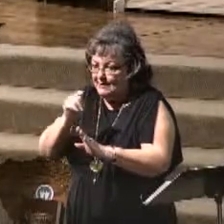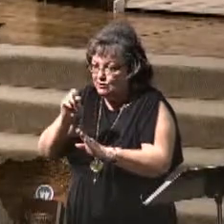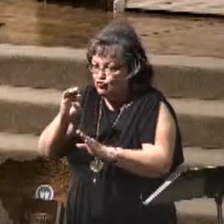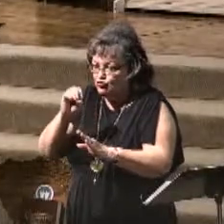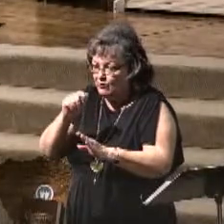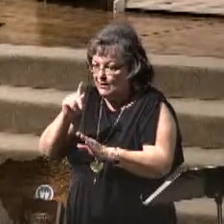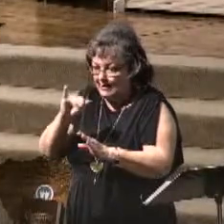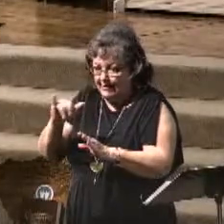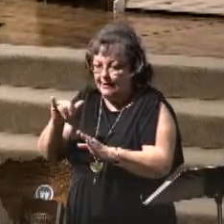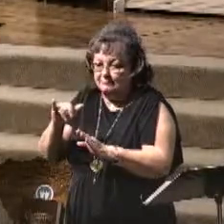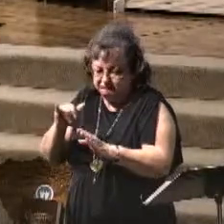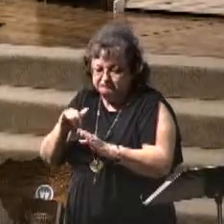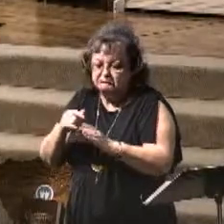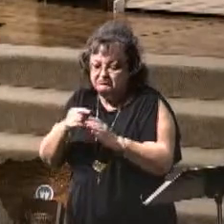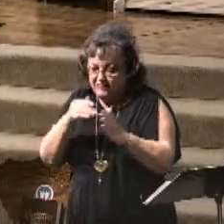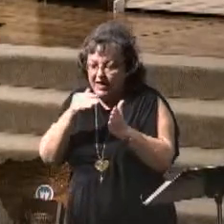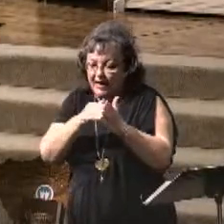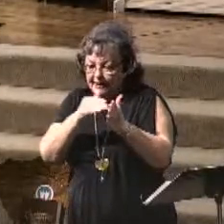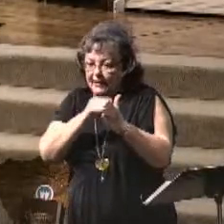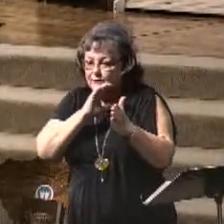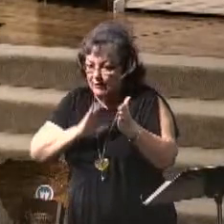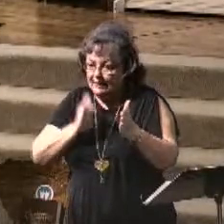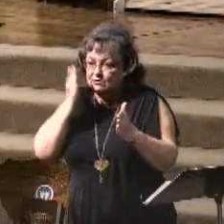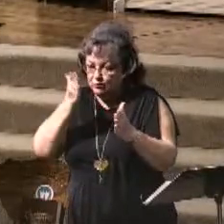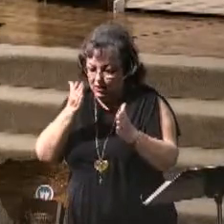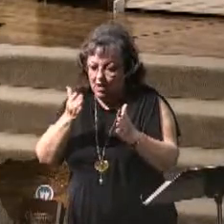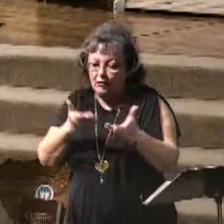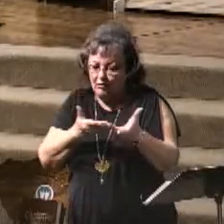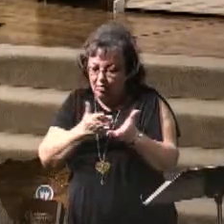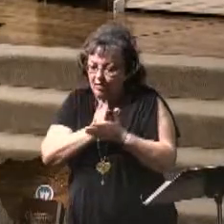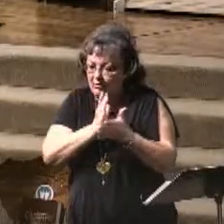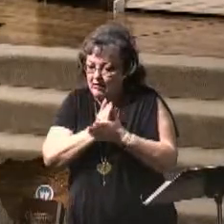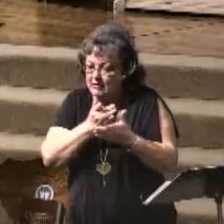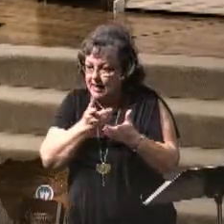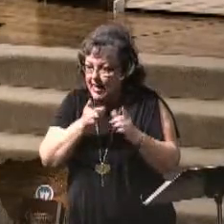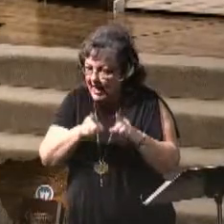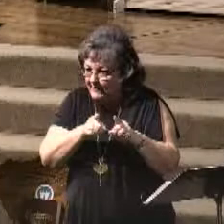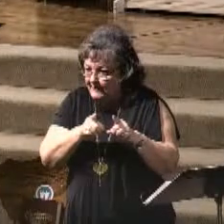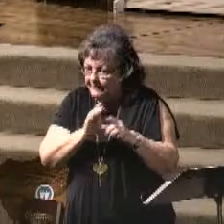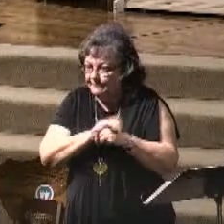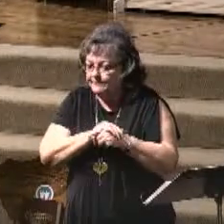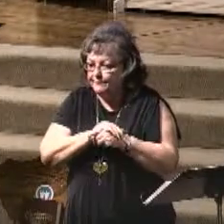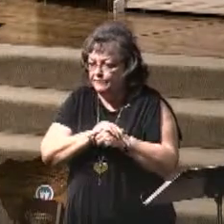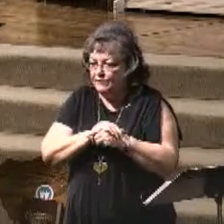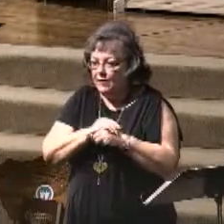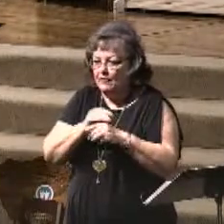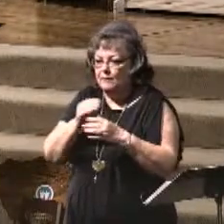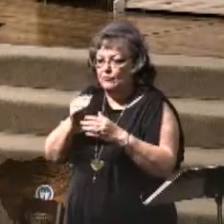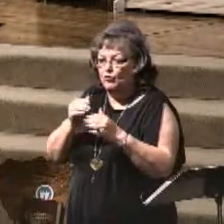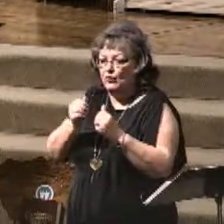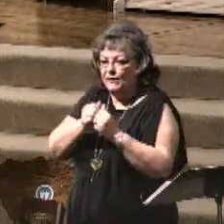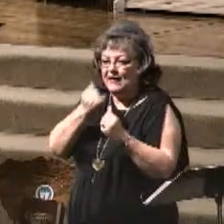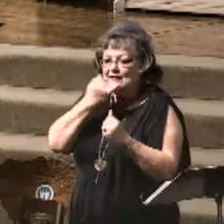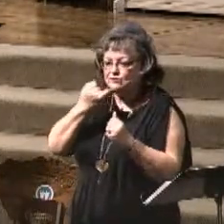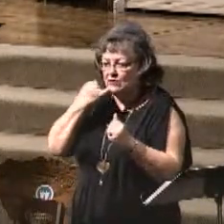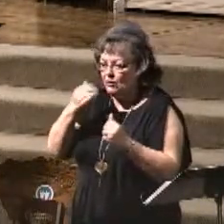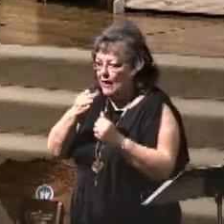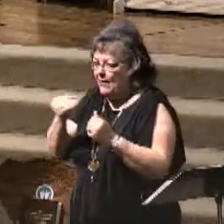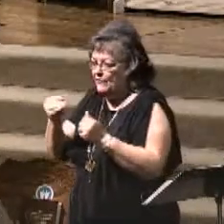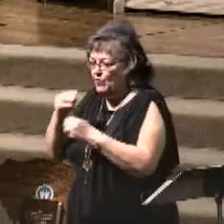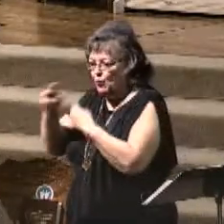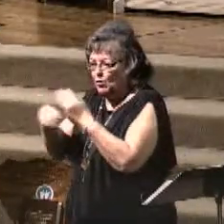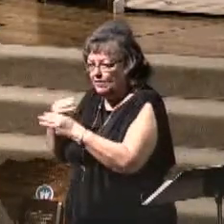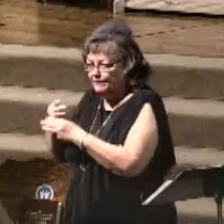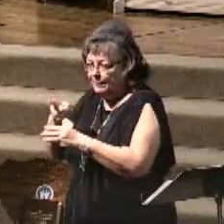The Antichrist will vector this signing of the peace treaty between Israel and the world. Could you